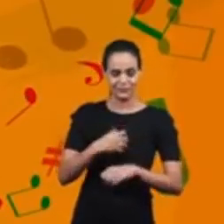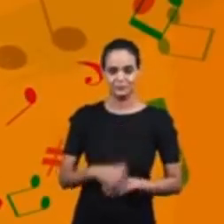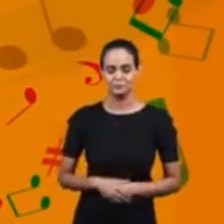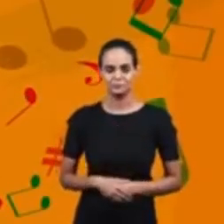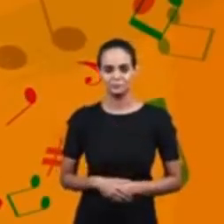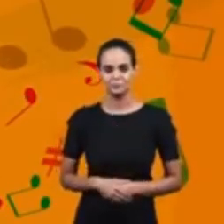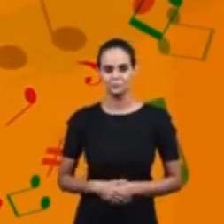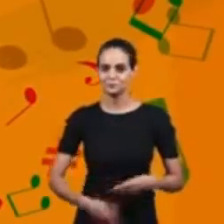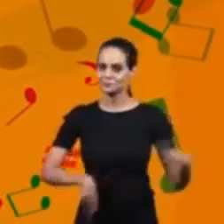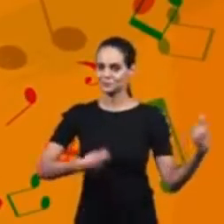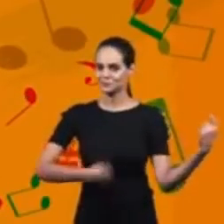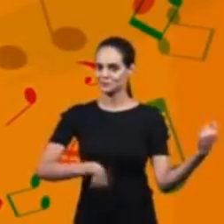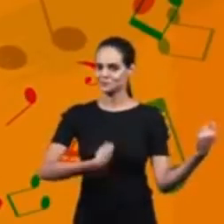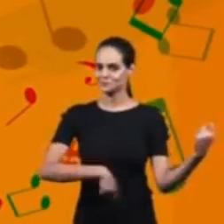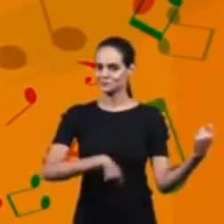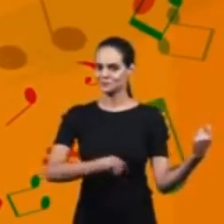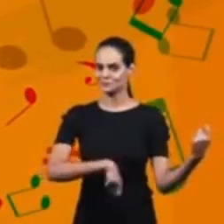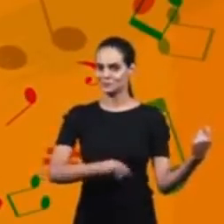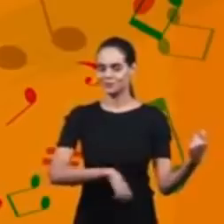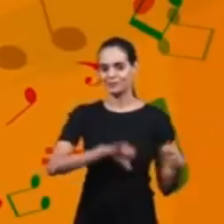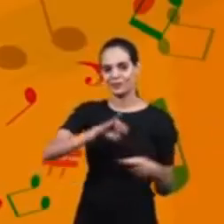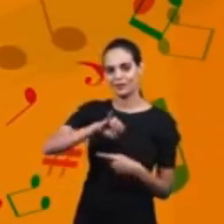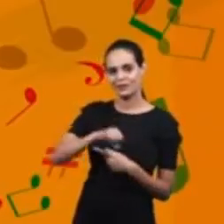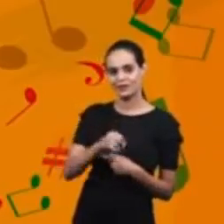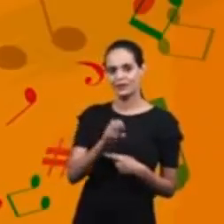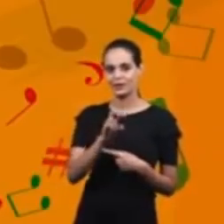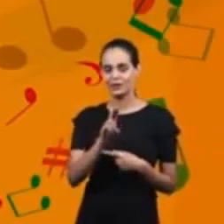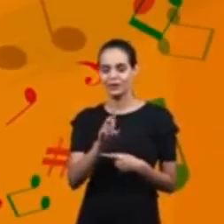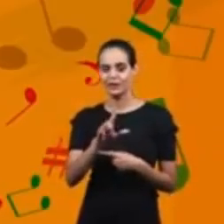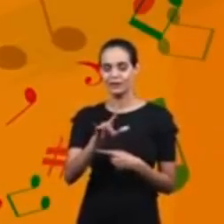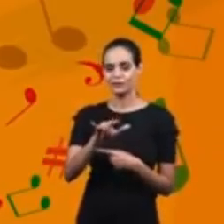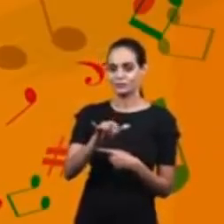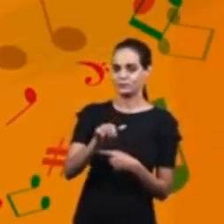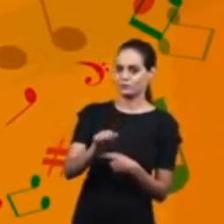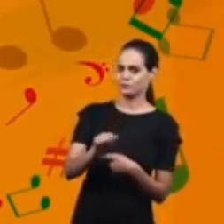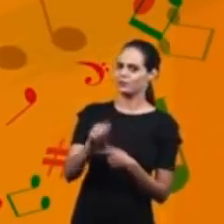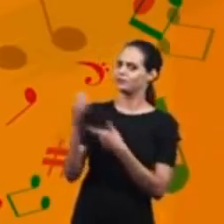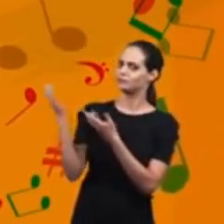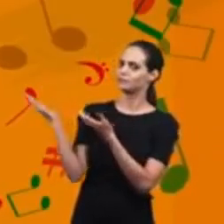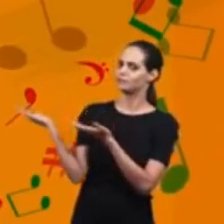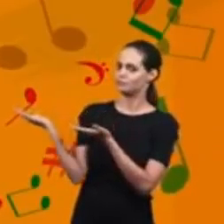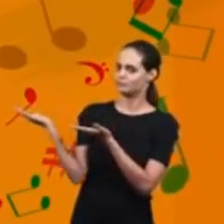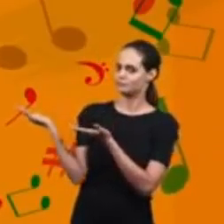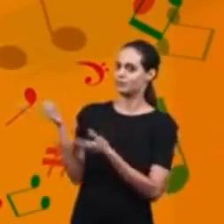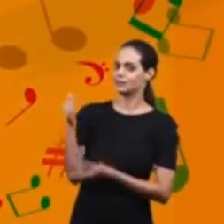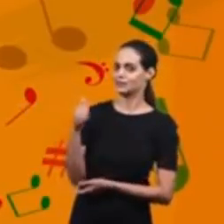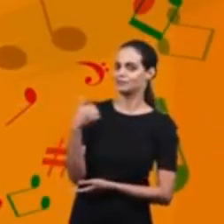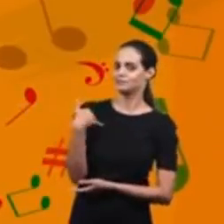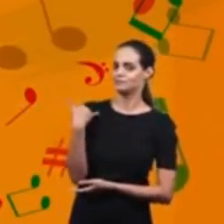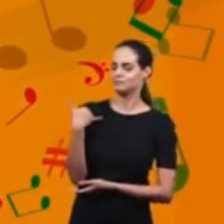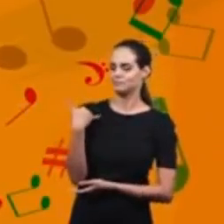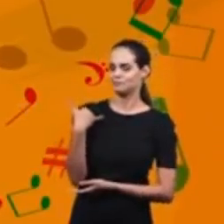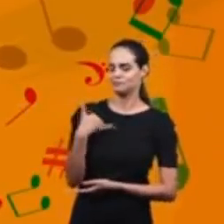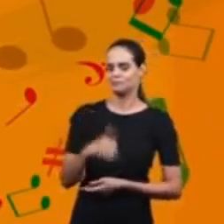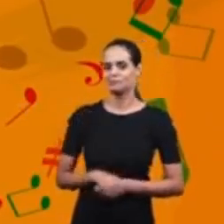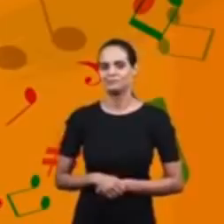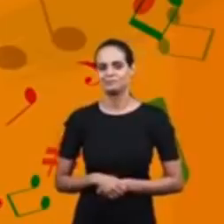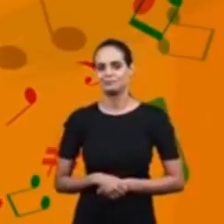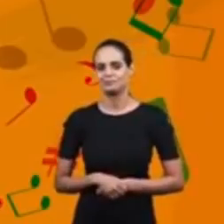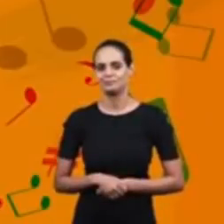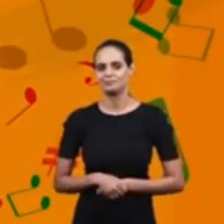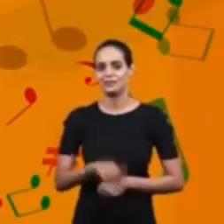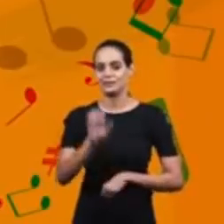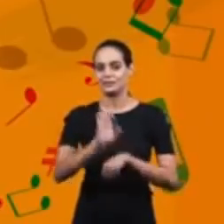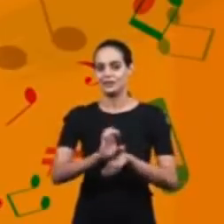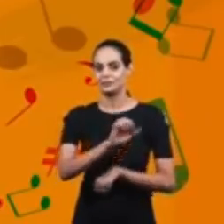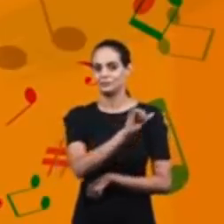On the guitar, Julia Bribis de Oliveira in the state of Rio